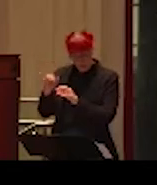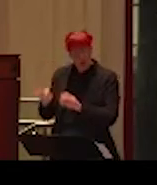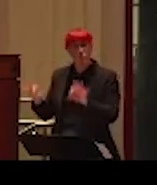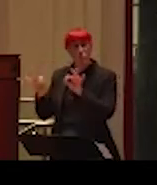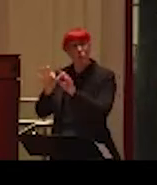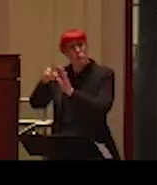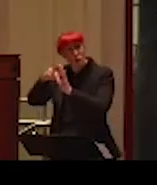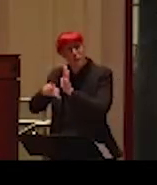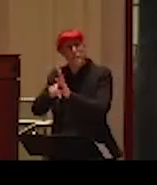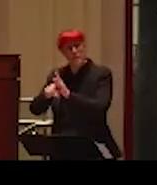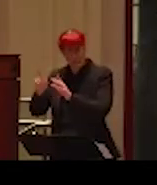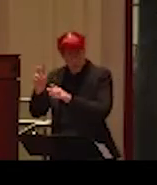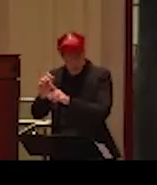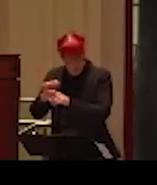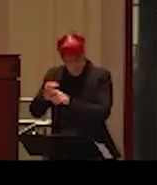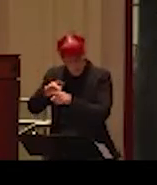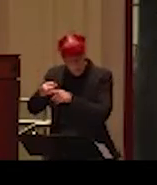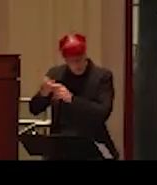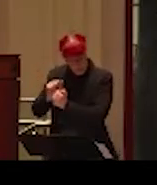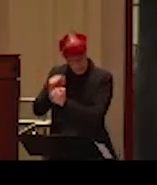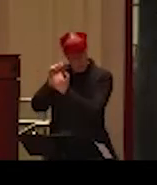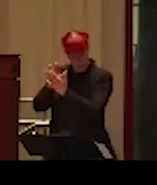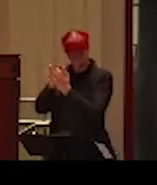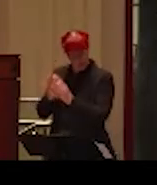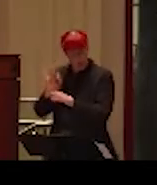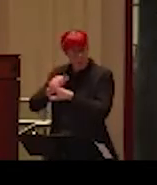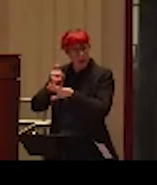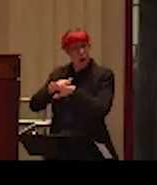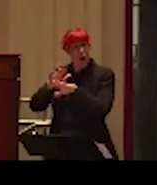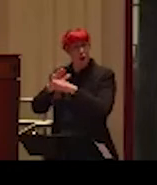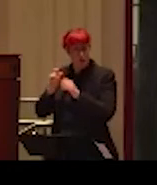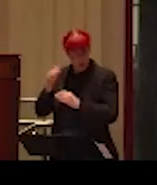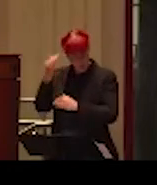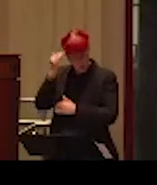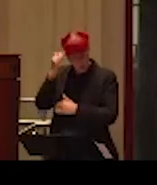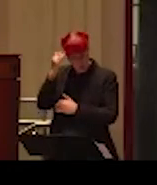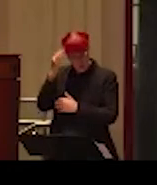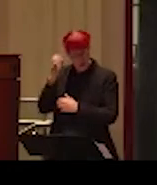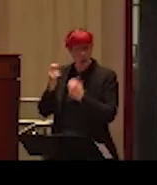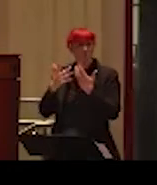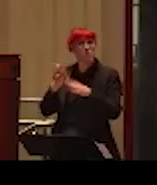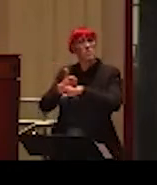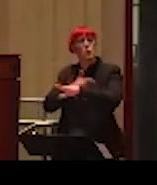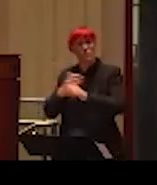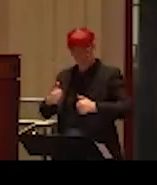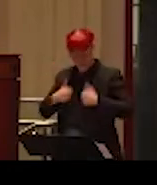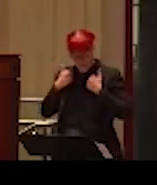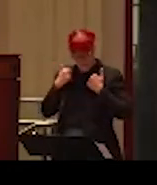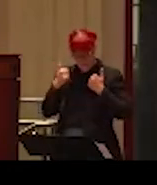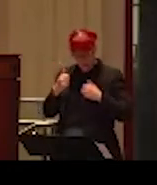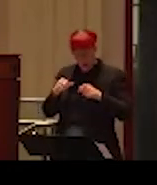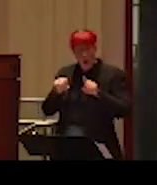I realize that it's not easy to talk about controversy, because on the one hand, controversy encourages interest and